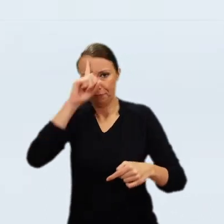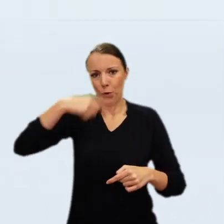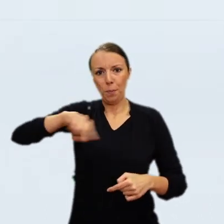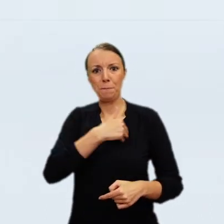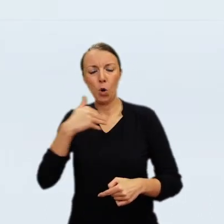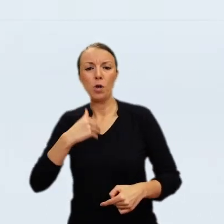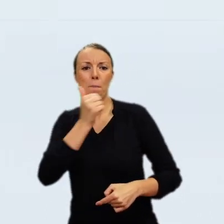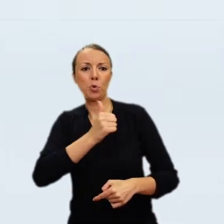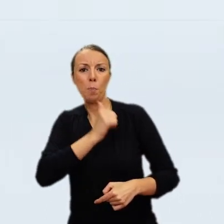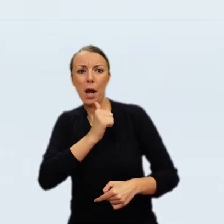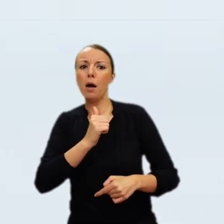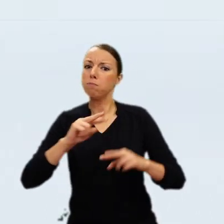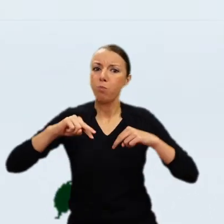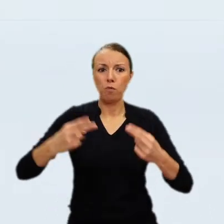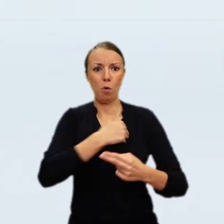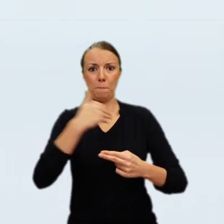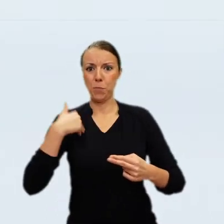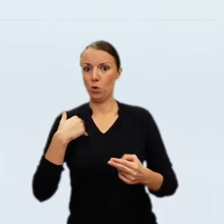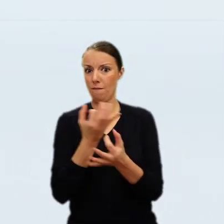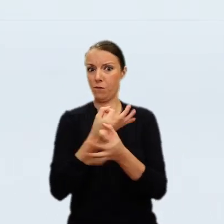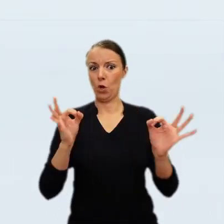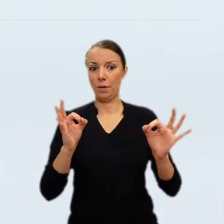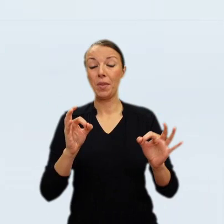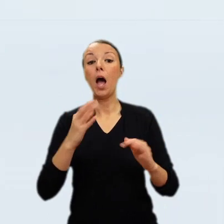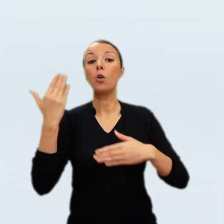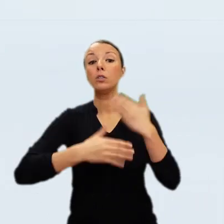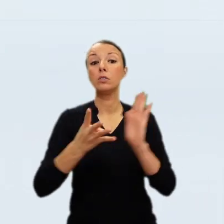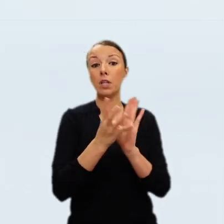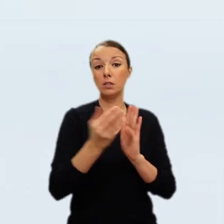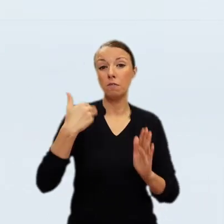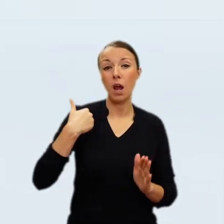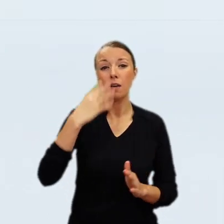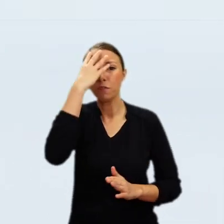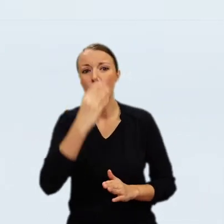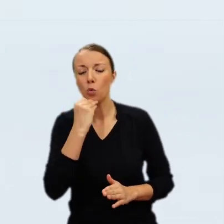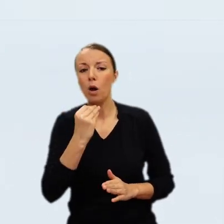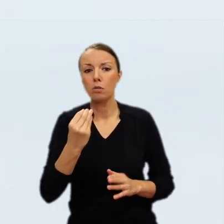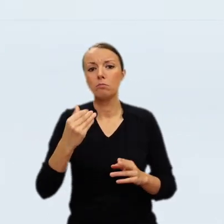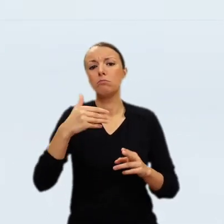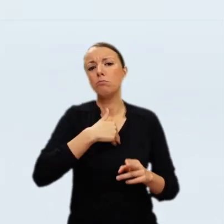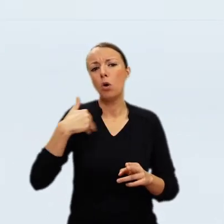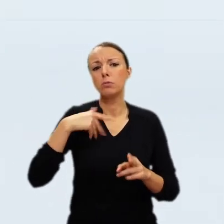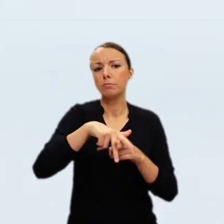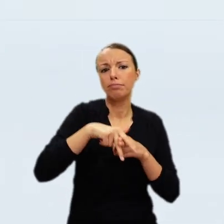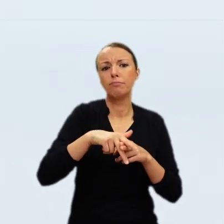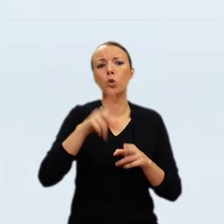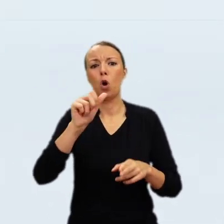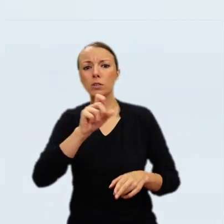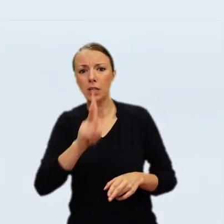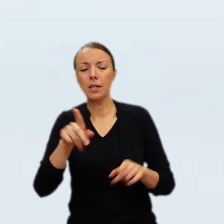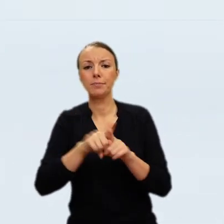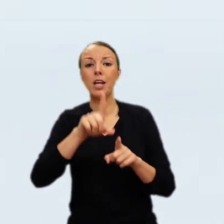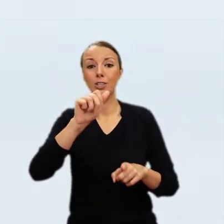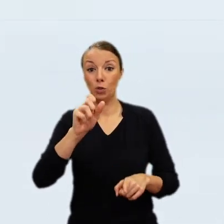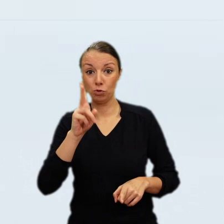price offered was too low and that Tarnowski could sell it for much more. When asked about a possible buyer, Fry immediately thought of